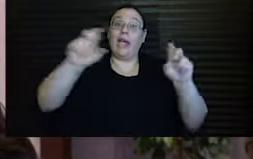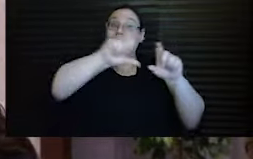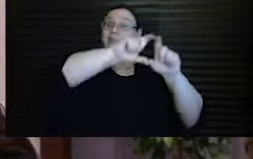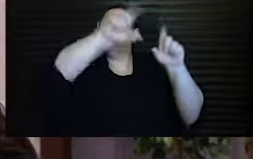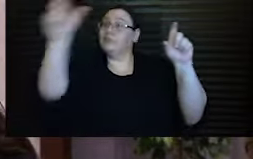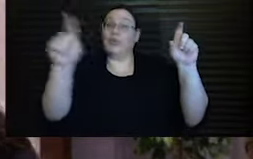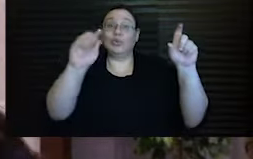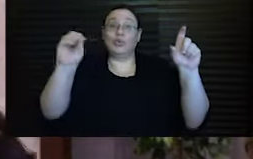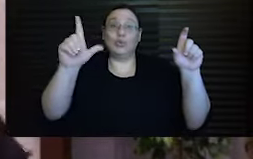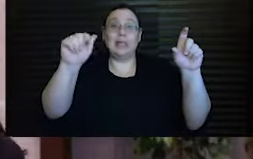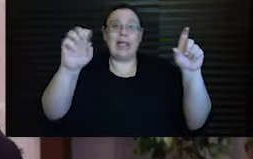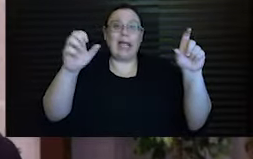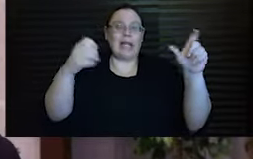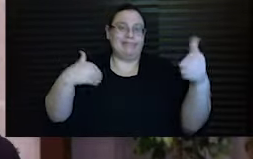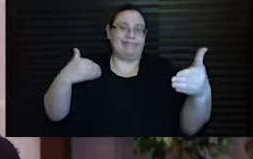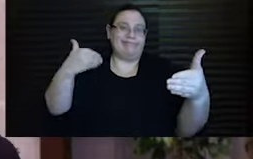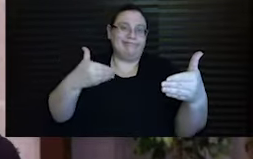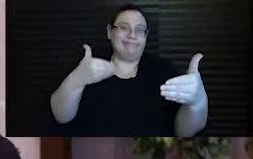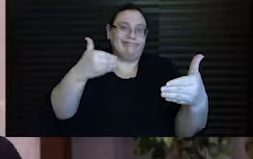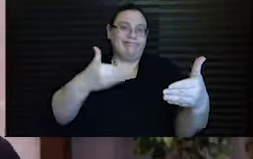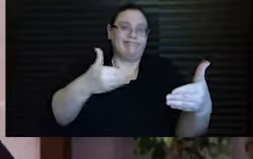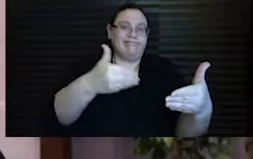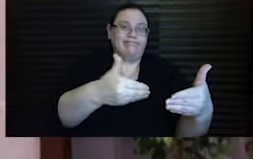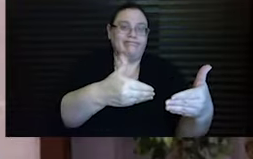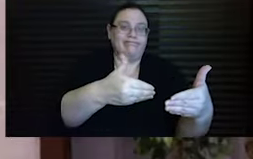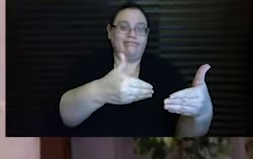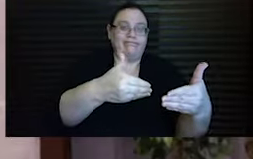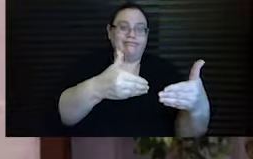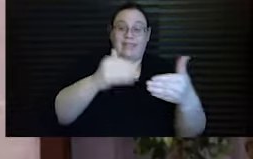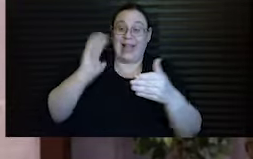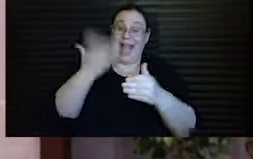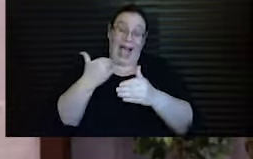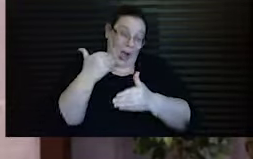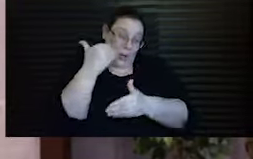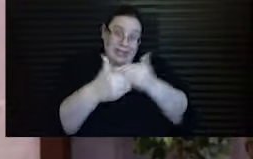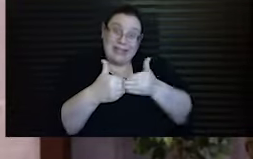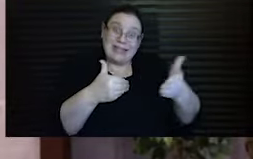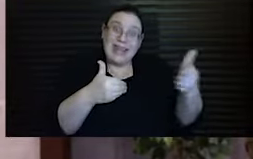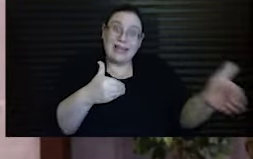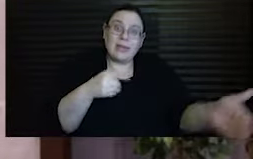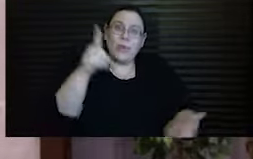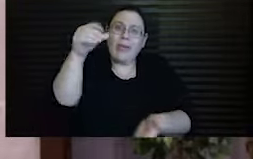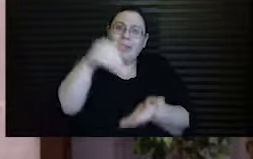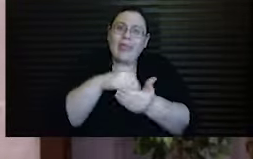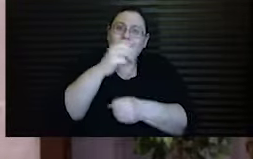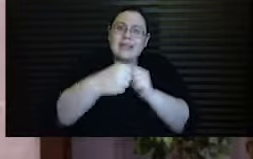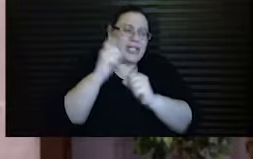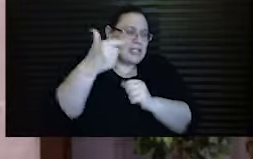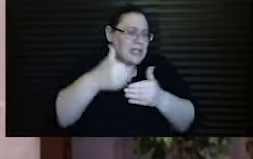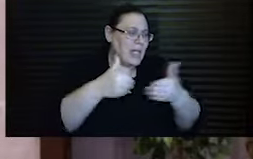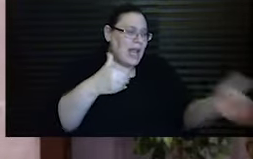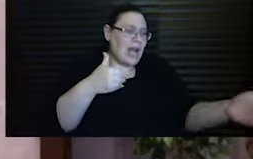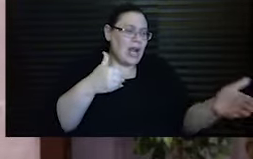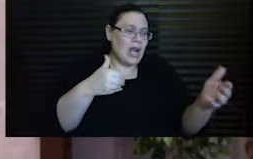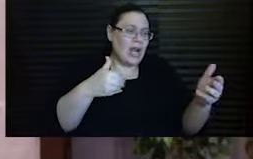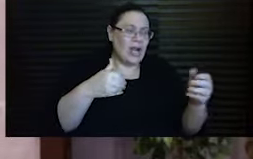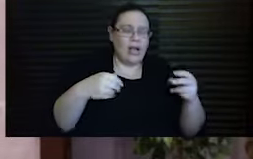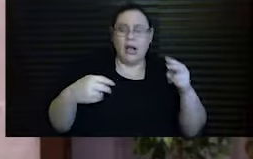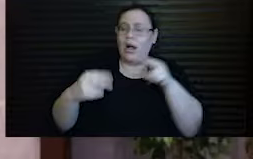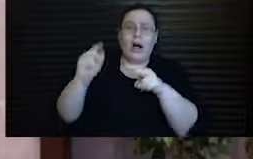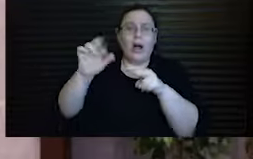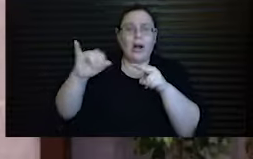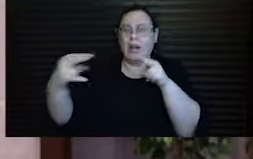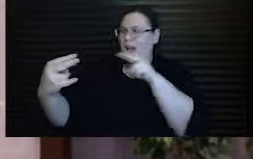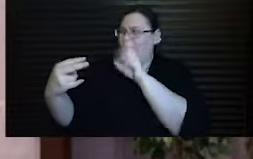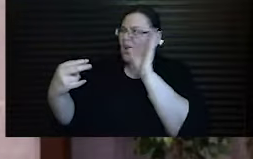the point of no return. Our descendants a thousand years from now? I scoffed at Ari